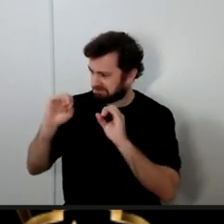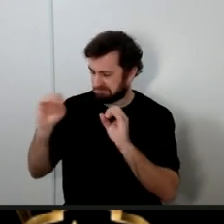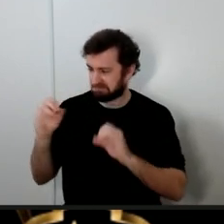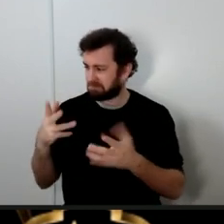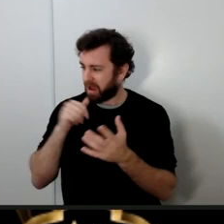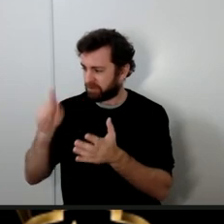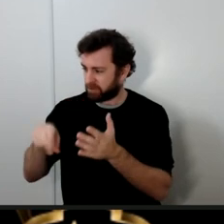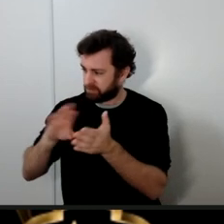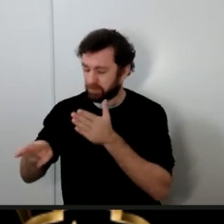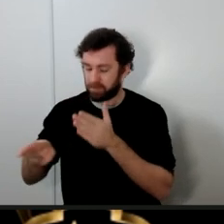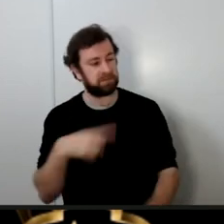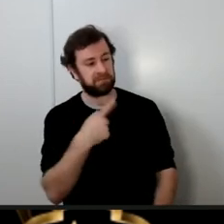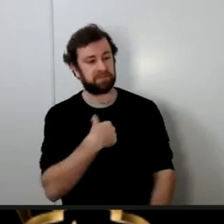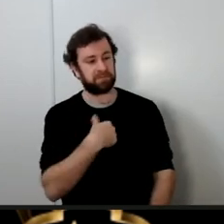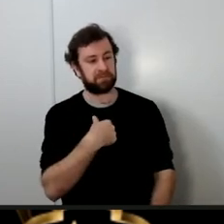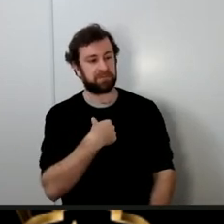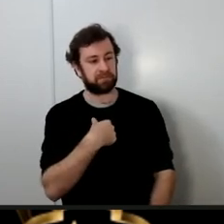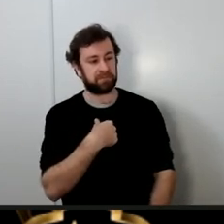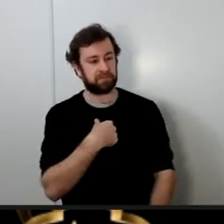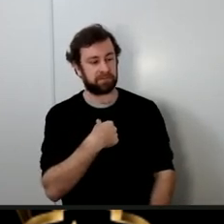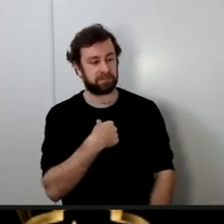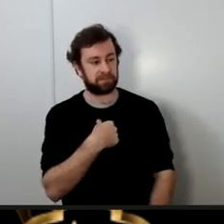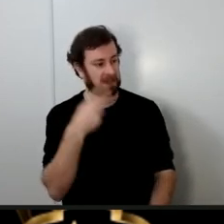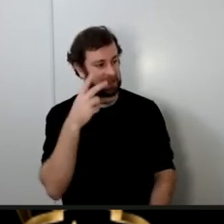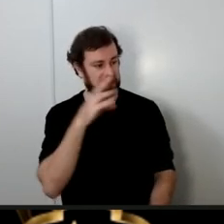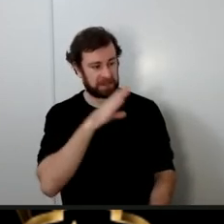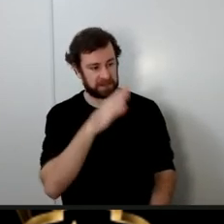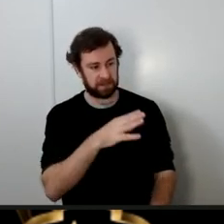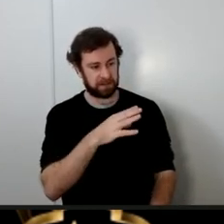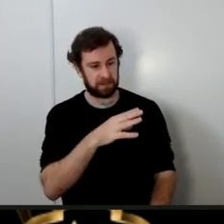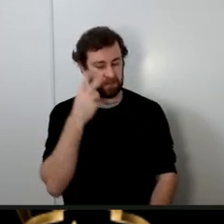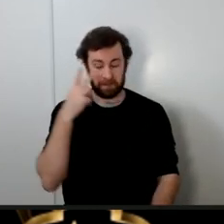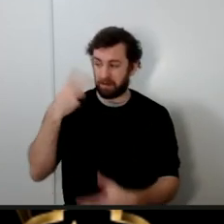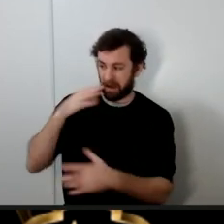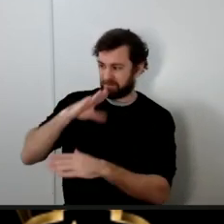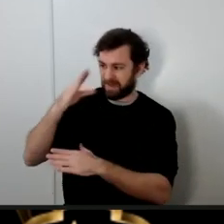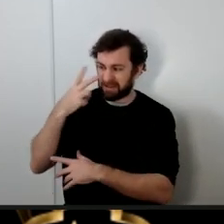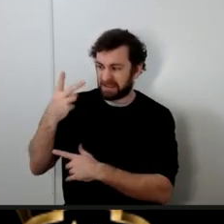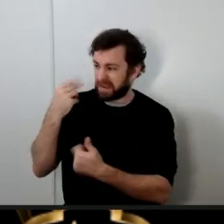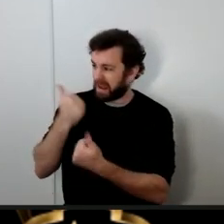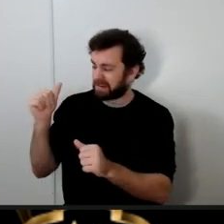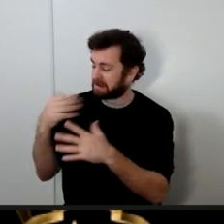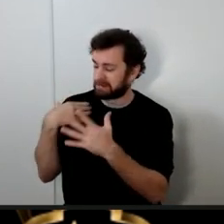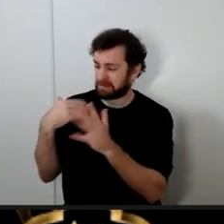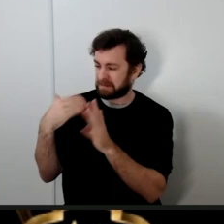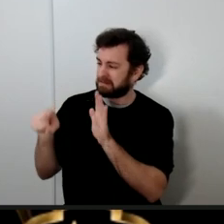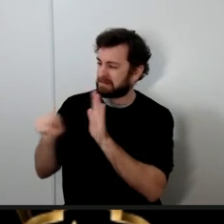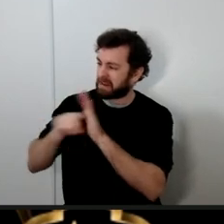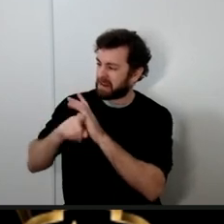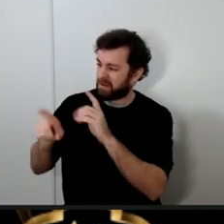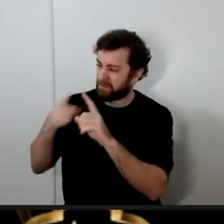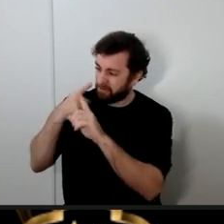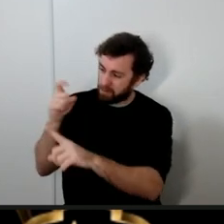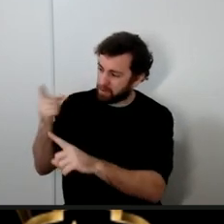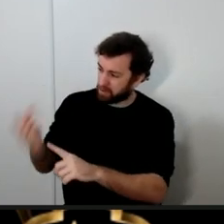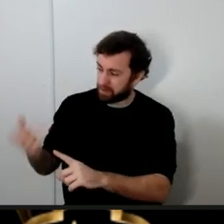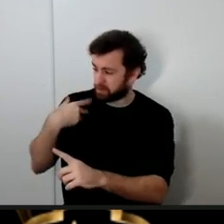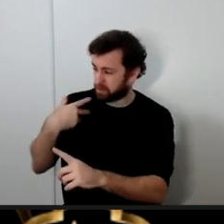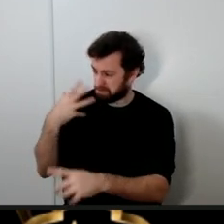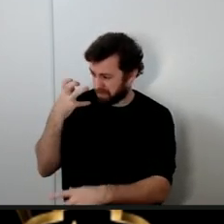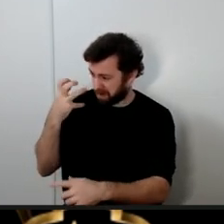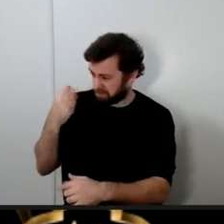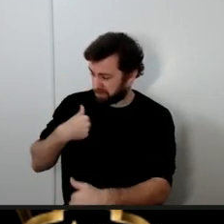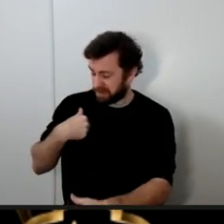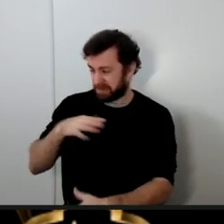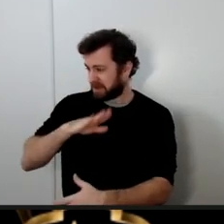I swear by Allah I never saw anything negative from you never did one day you anger me or upset